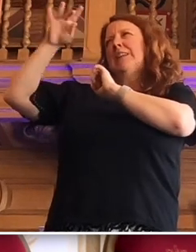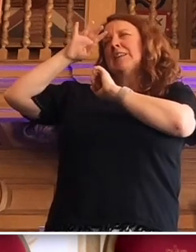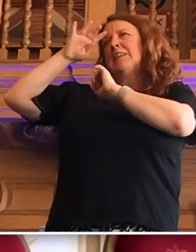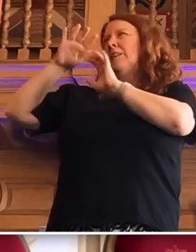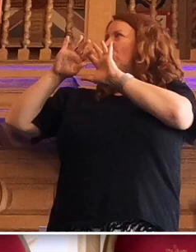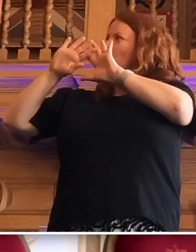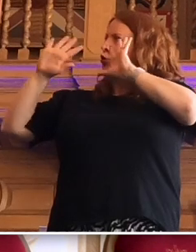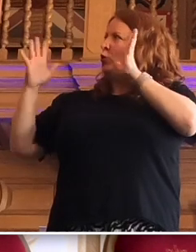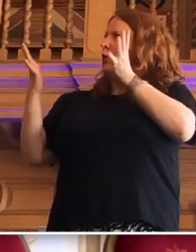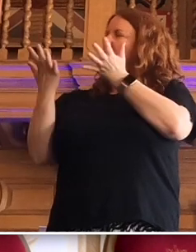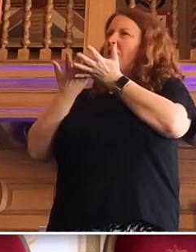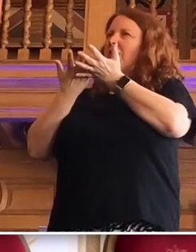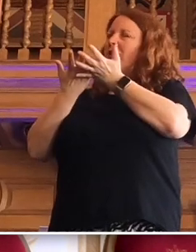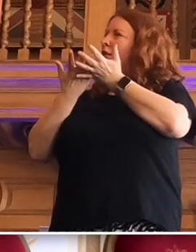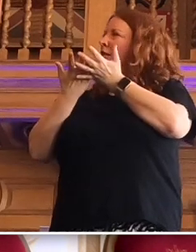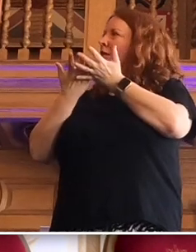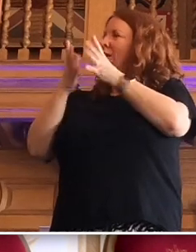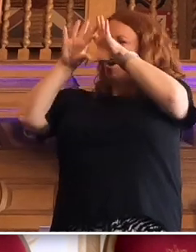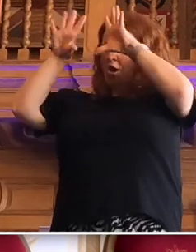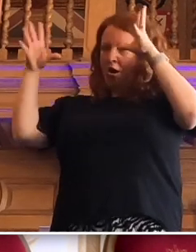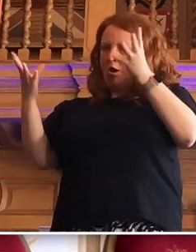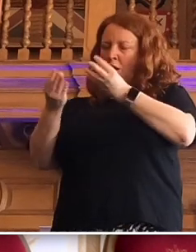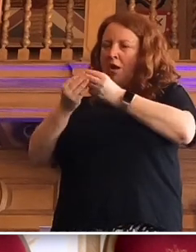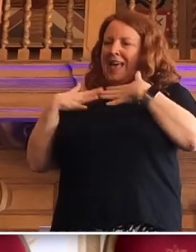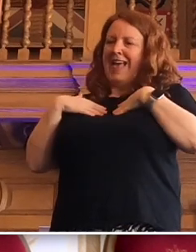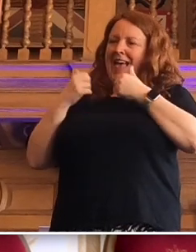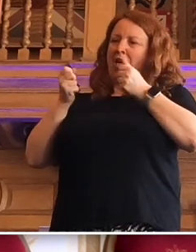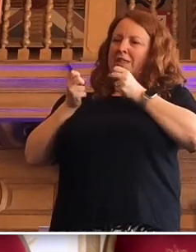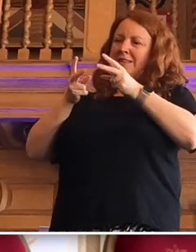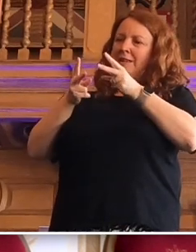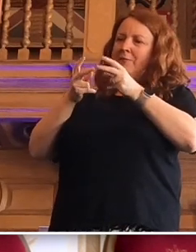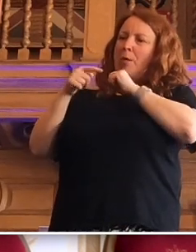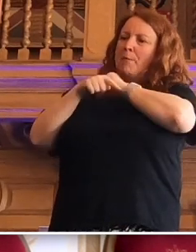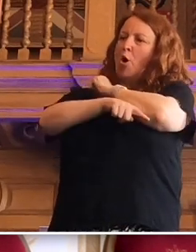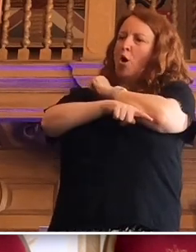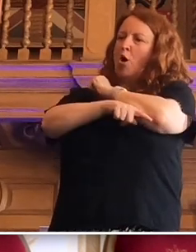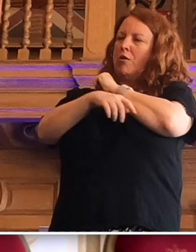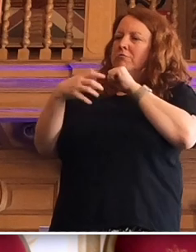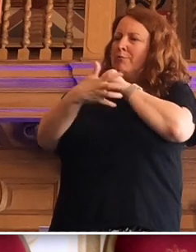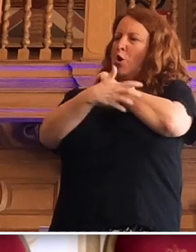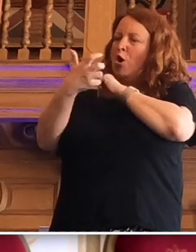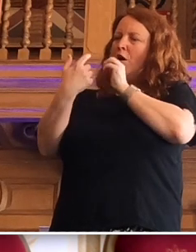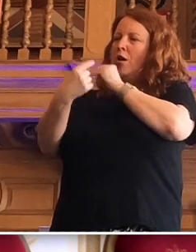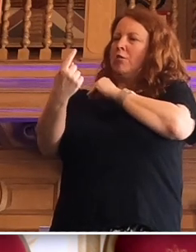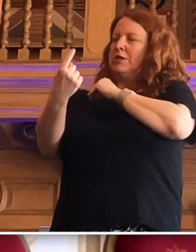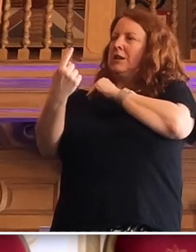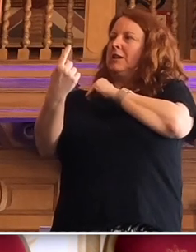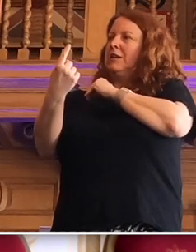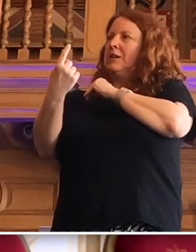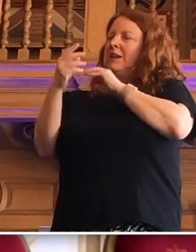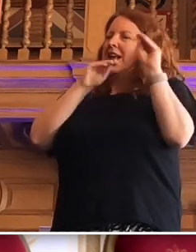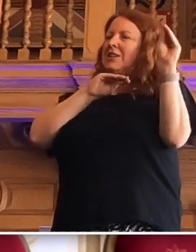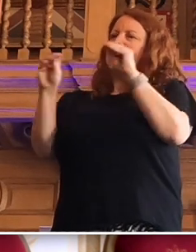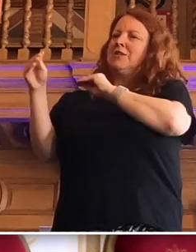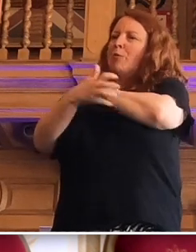programs. A health system for the poor is a poor health system. An education system for the